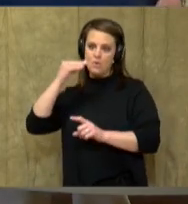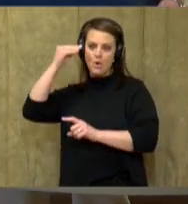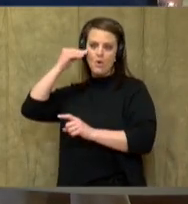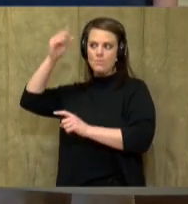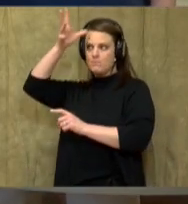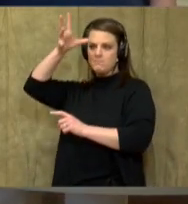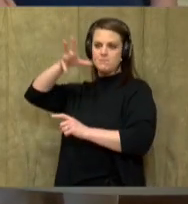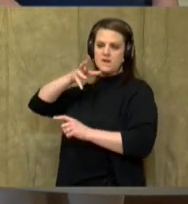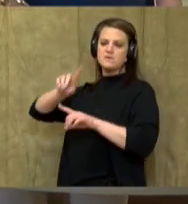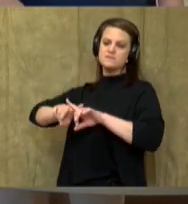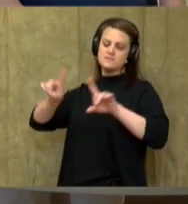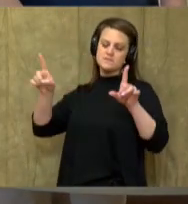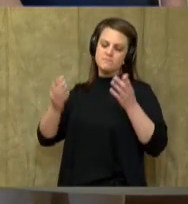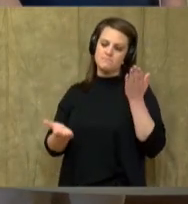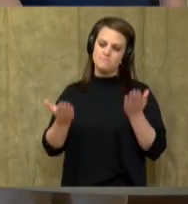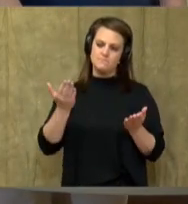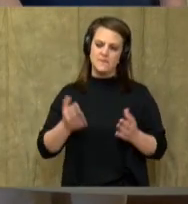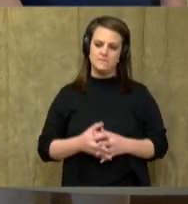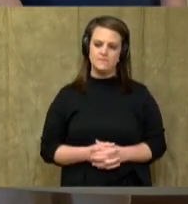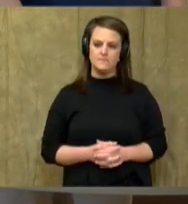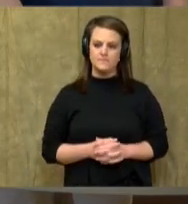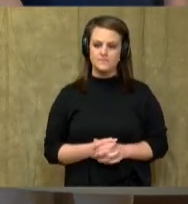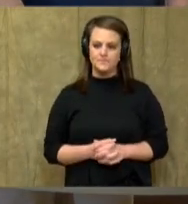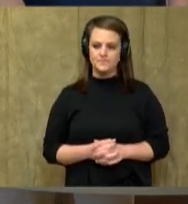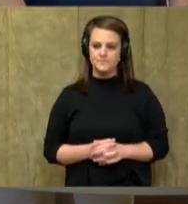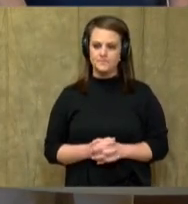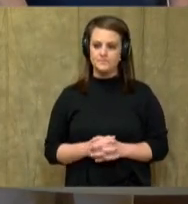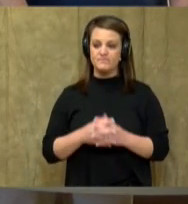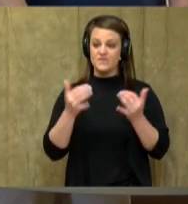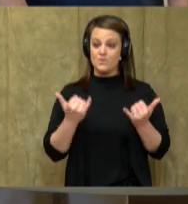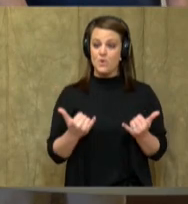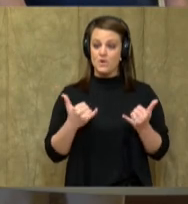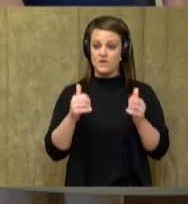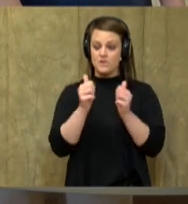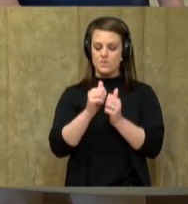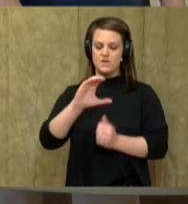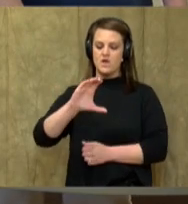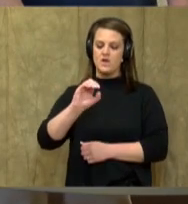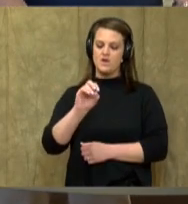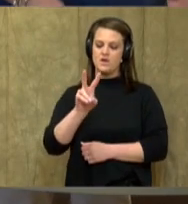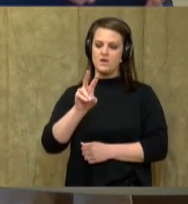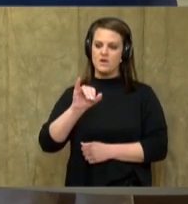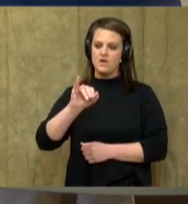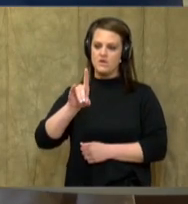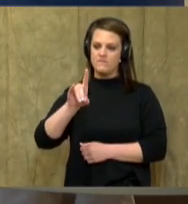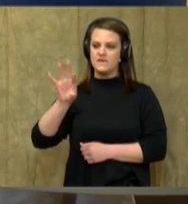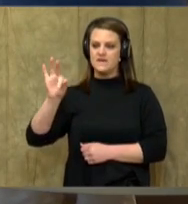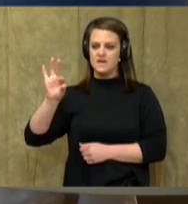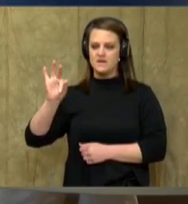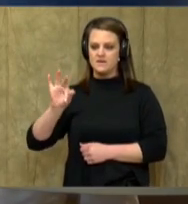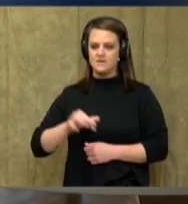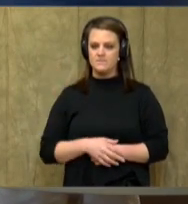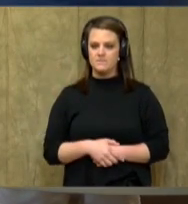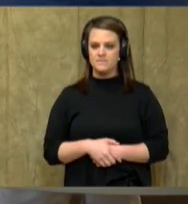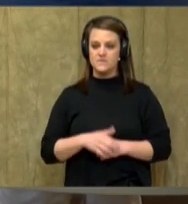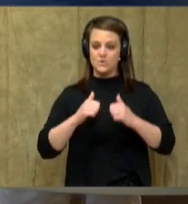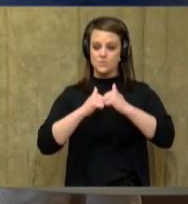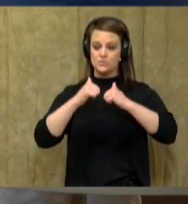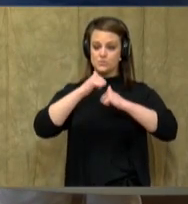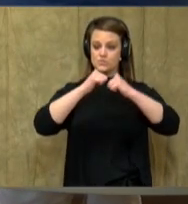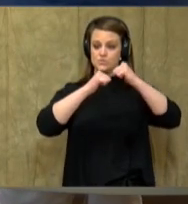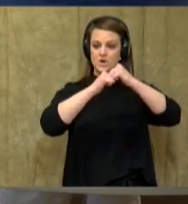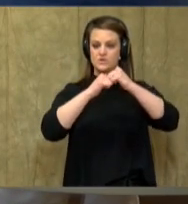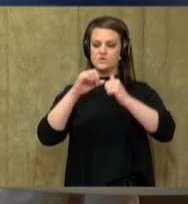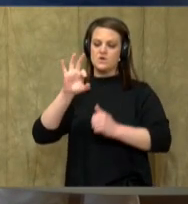like what we're dealing with currently with the COVID-19 pandemic. Remember, the text structure, the text